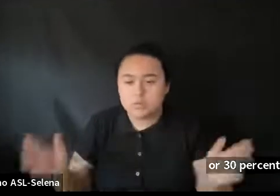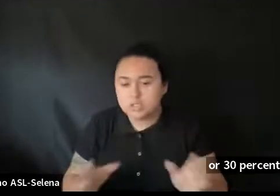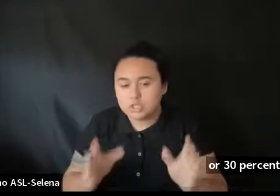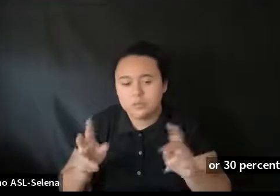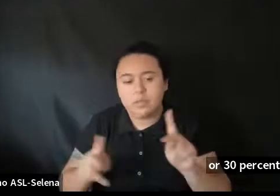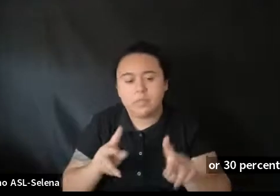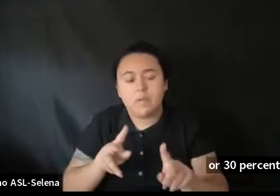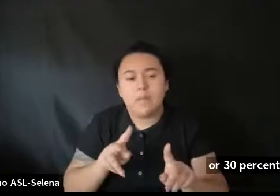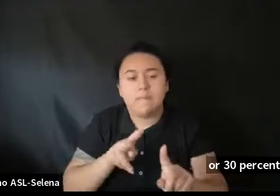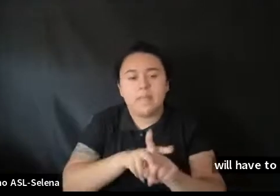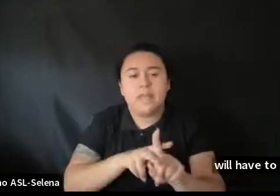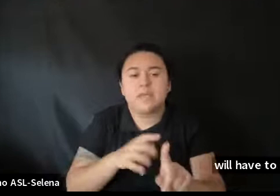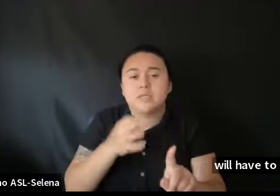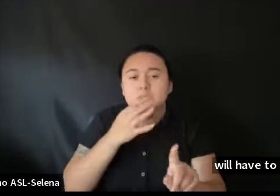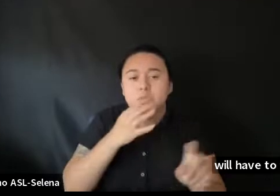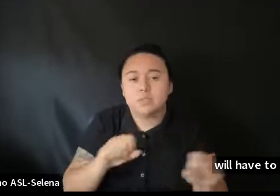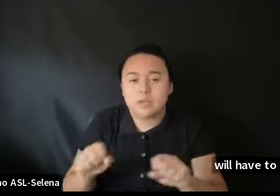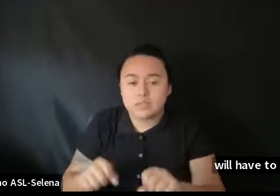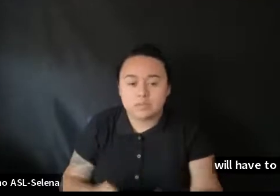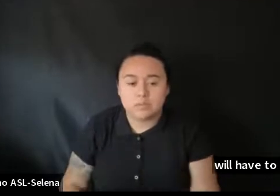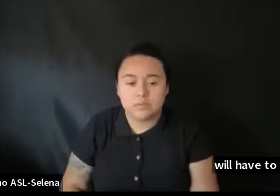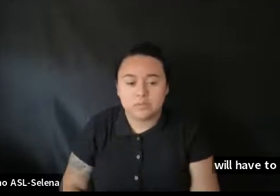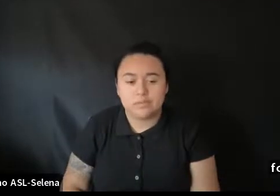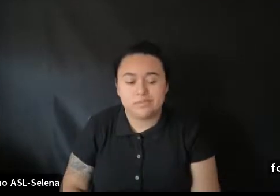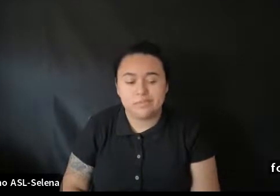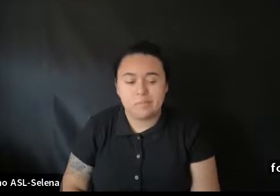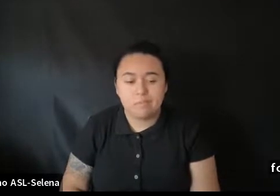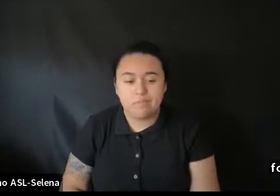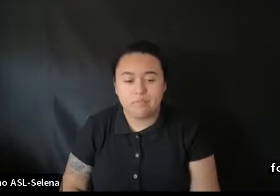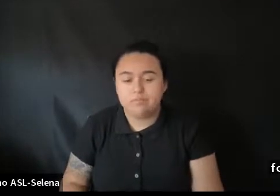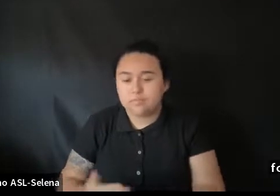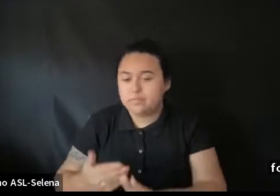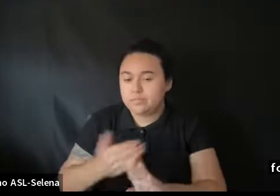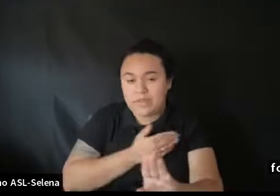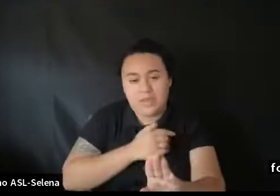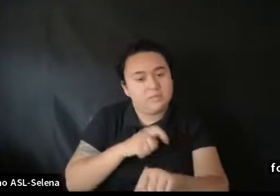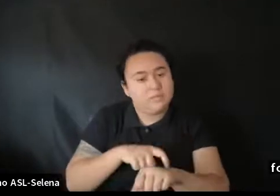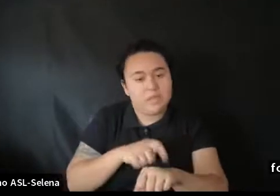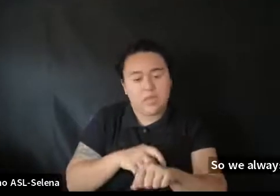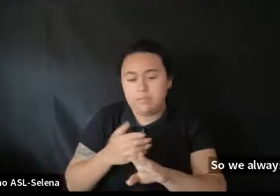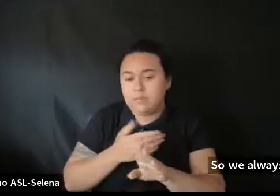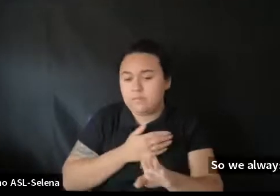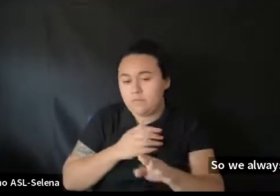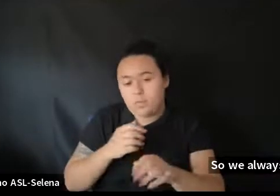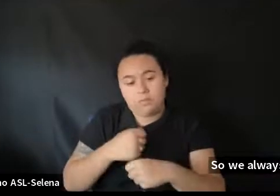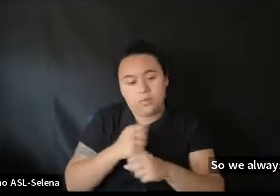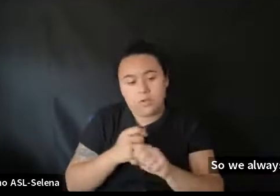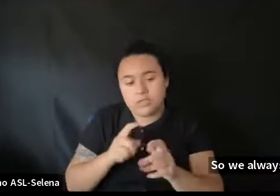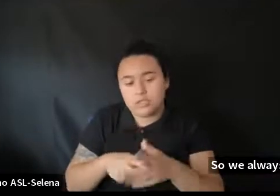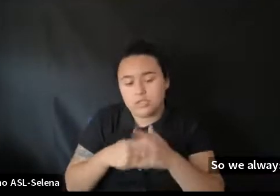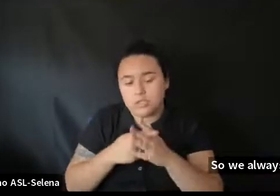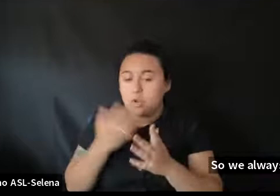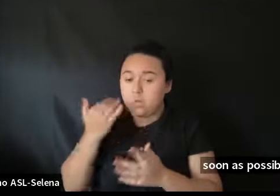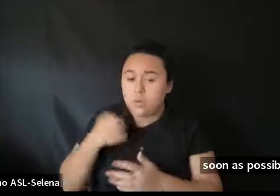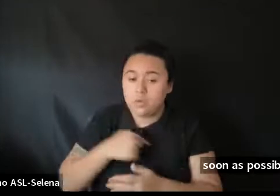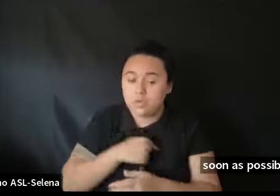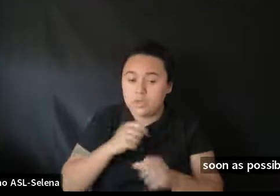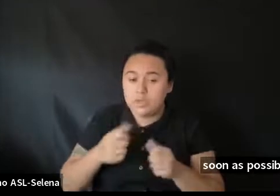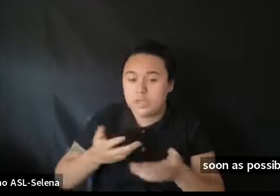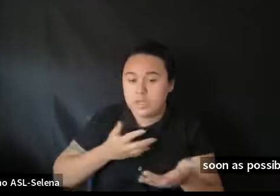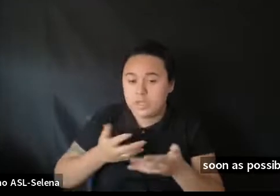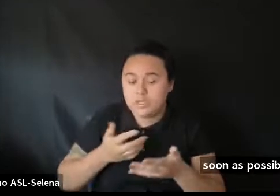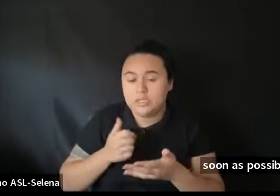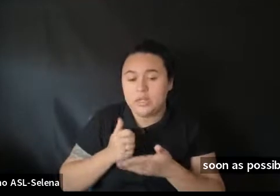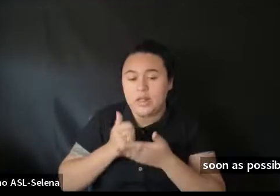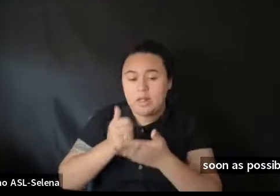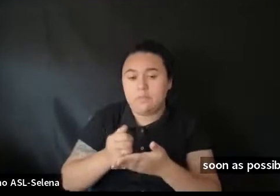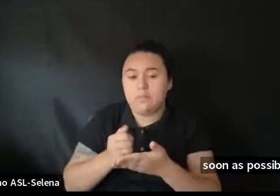apply. As soon as possible. Well. advance. Of production. Commencing. So that we can engage. And help